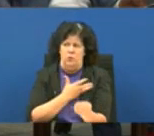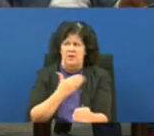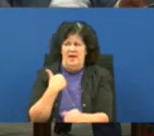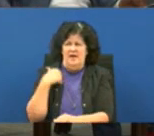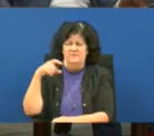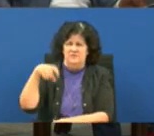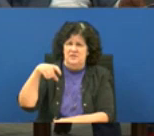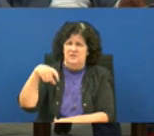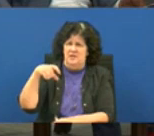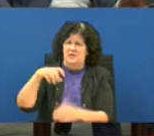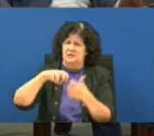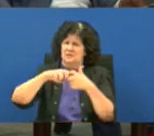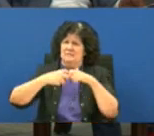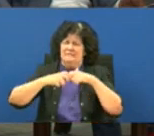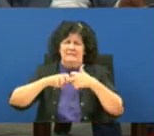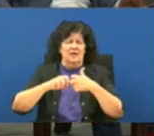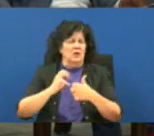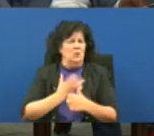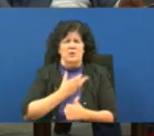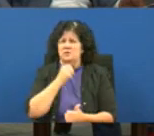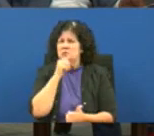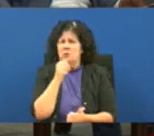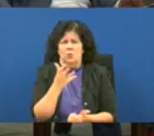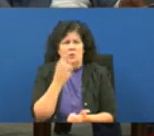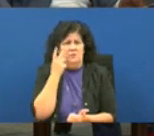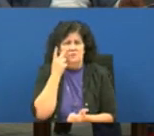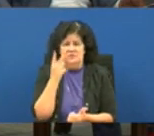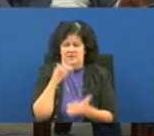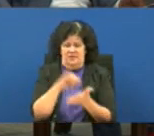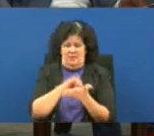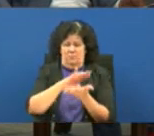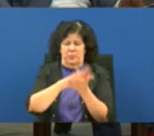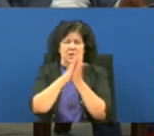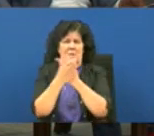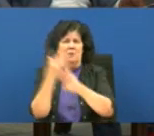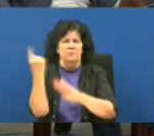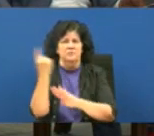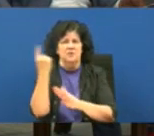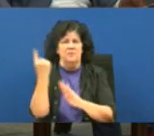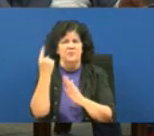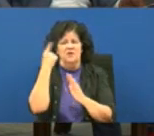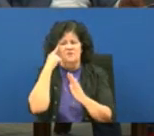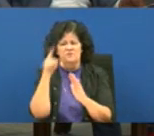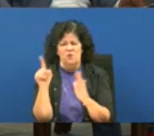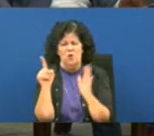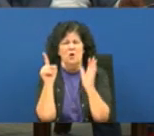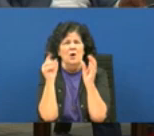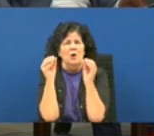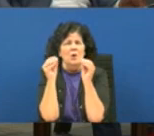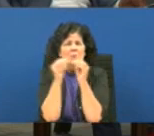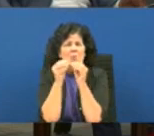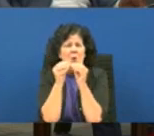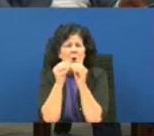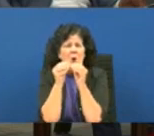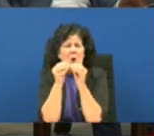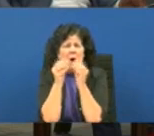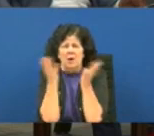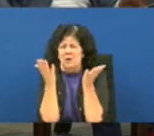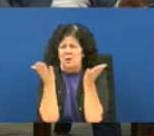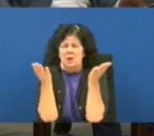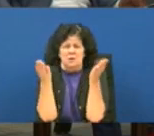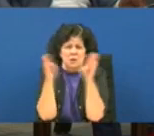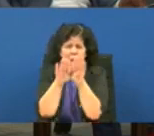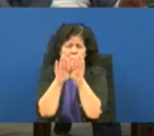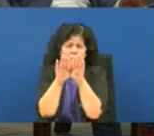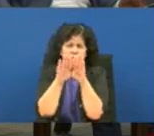we do not want to see this um turn into something that's going to further uh shut down access to